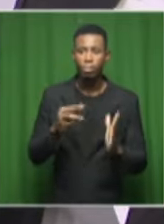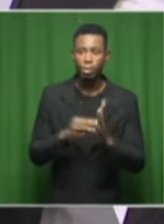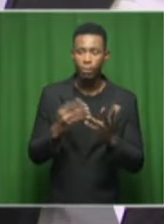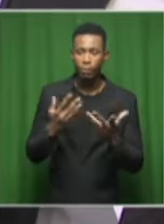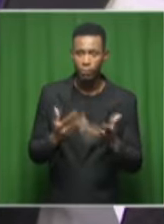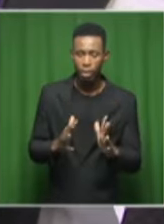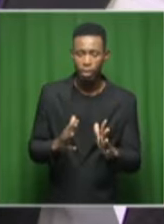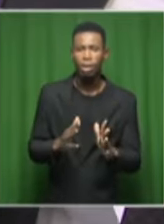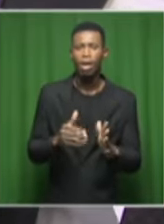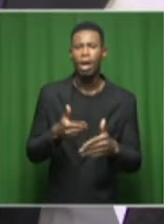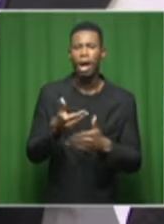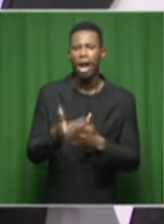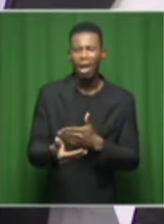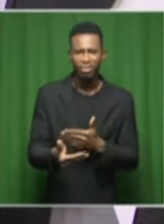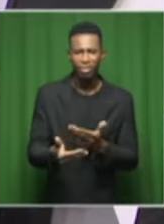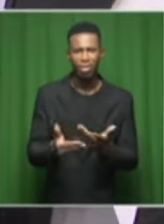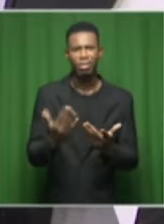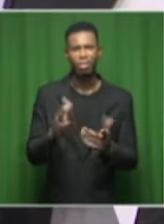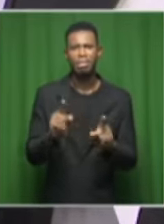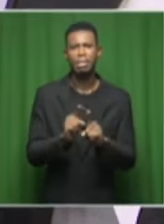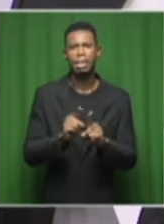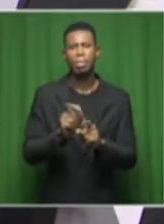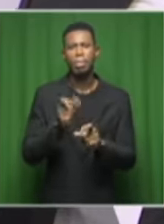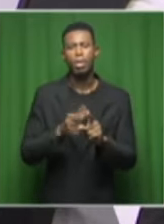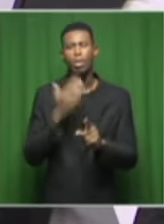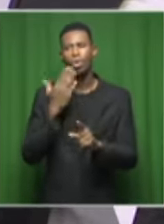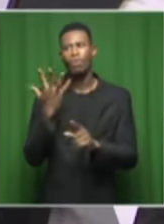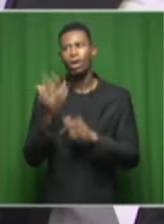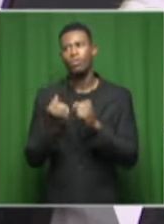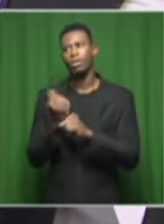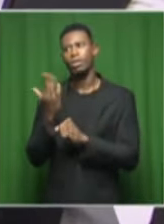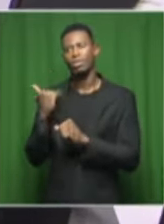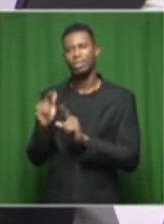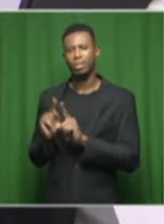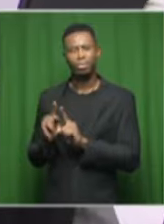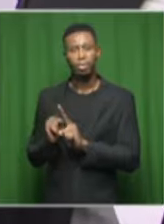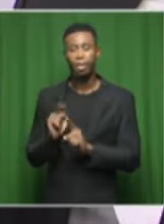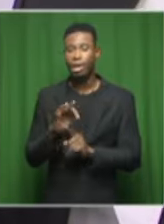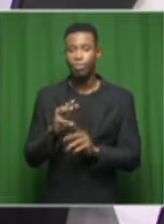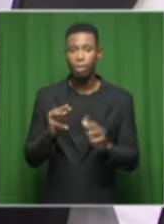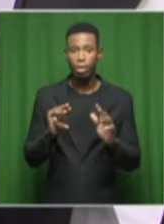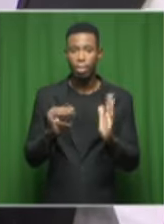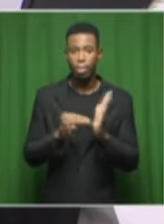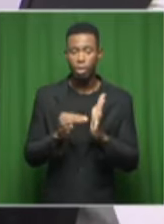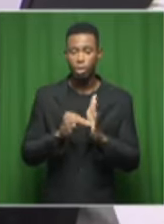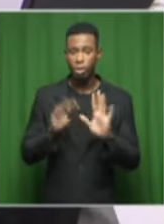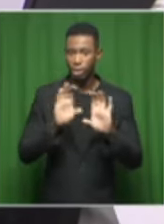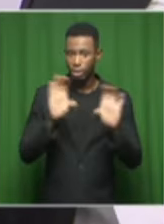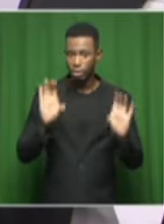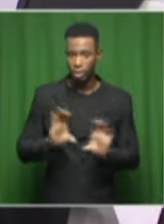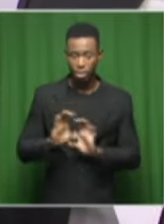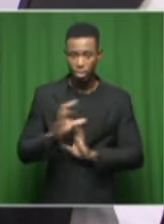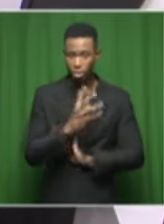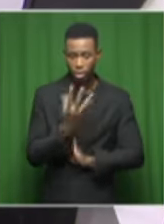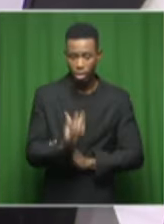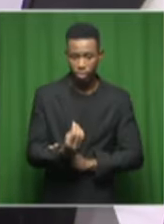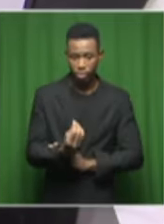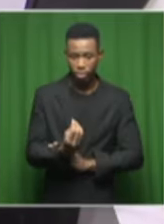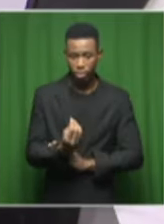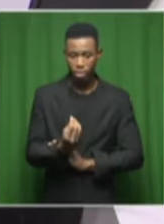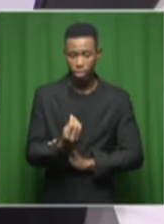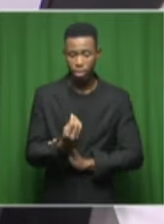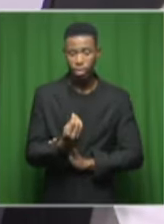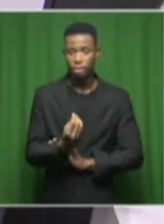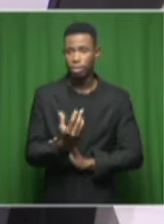us almost five years back. Because if you don't have a matric certificate, except for your birth certificate, there's no